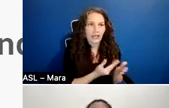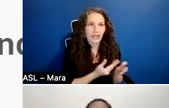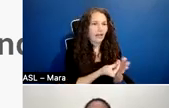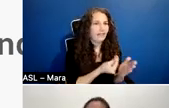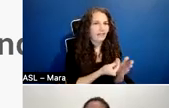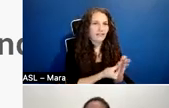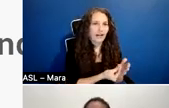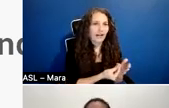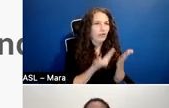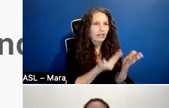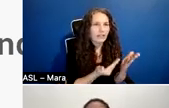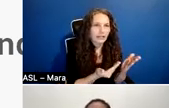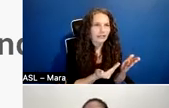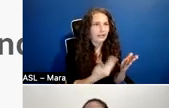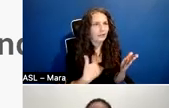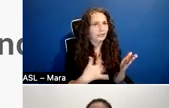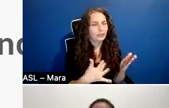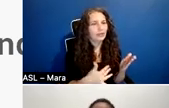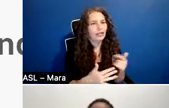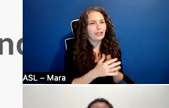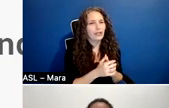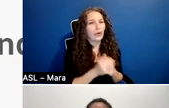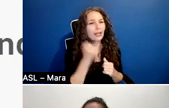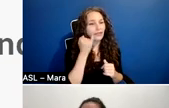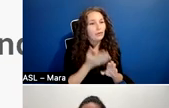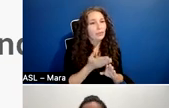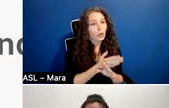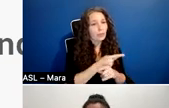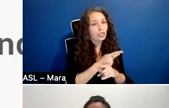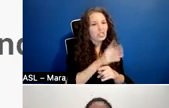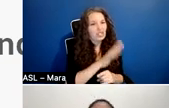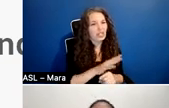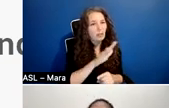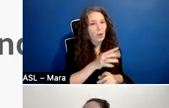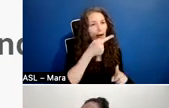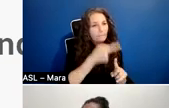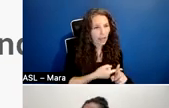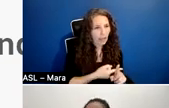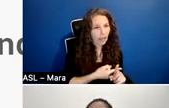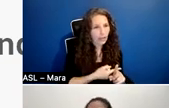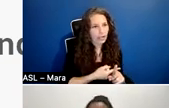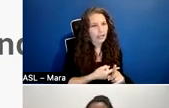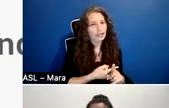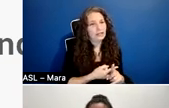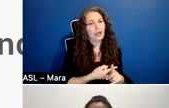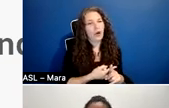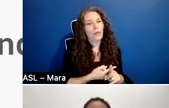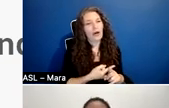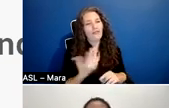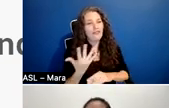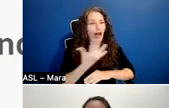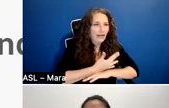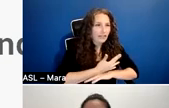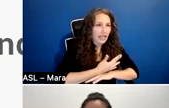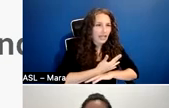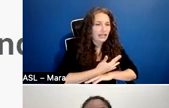it would take about a month. Um, if we're breaking it down in days, that's five days per week for four weeks. So about 20 days. Um,